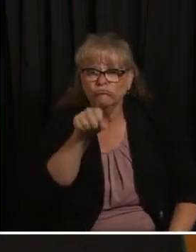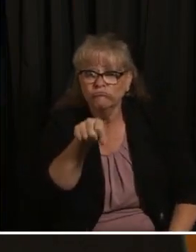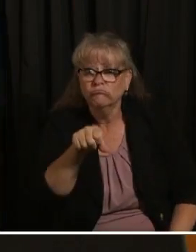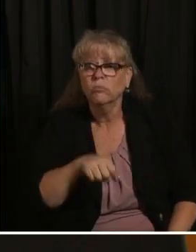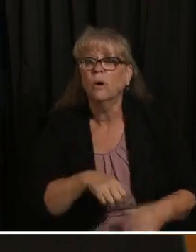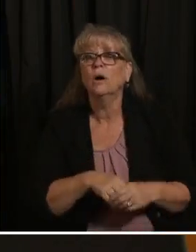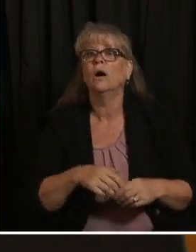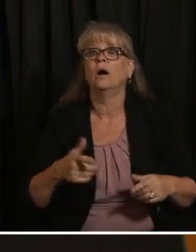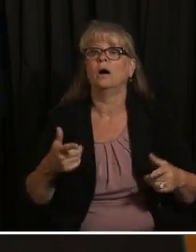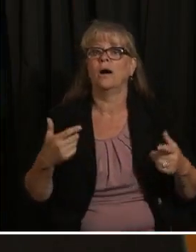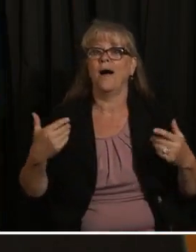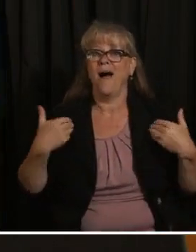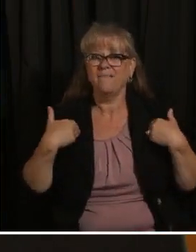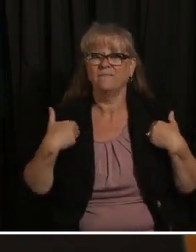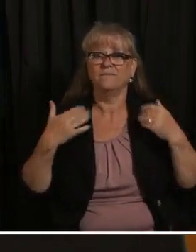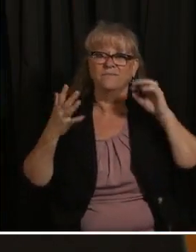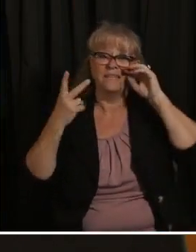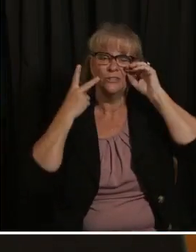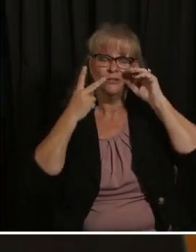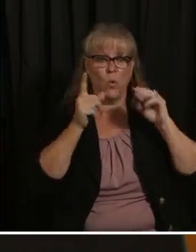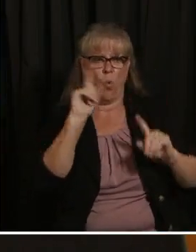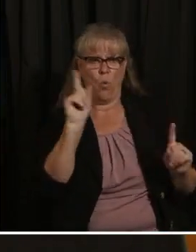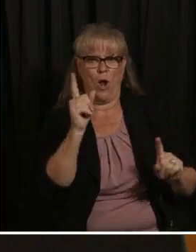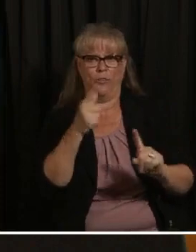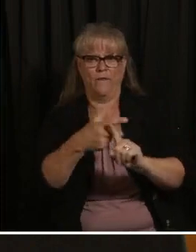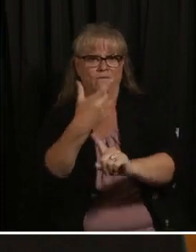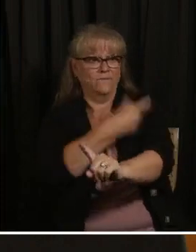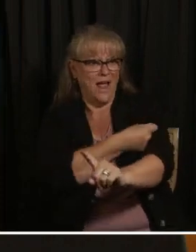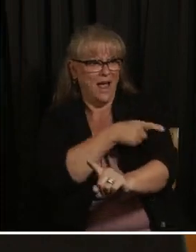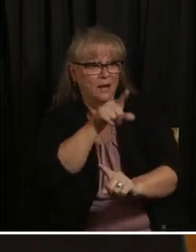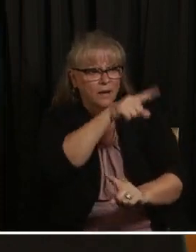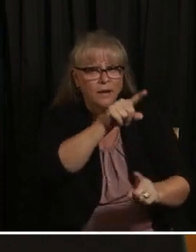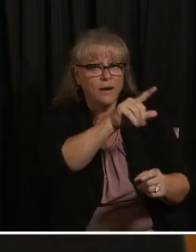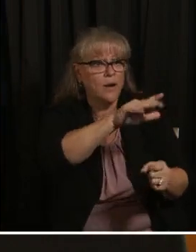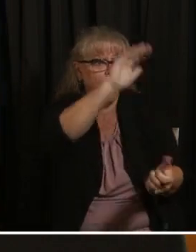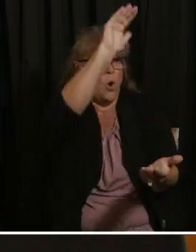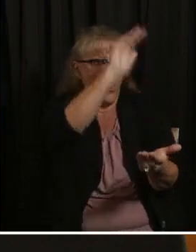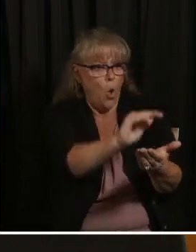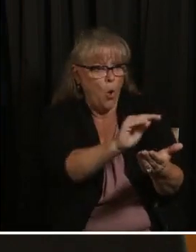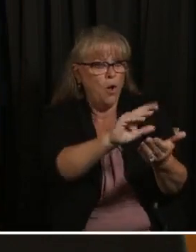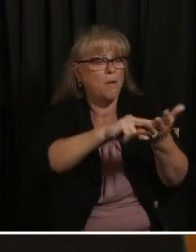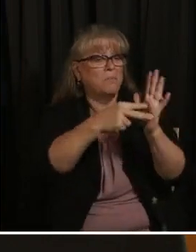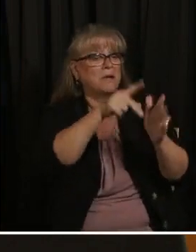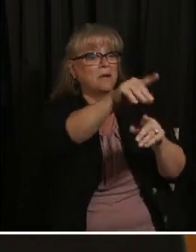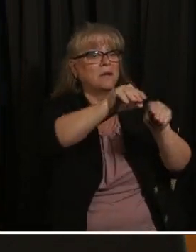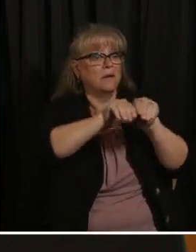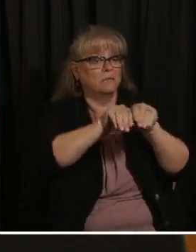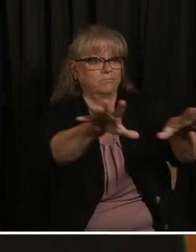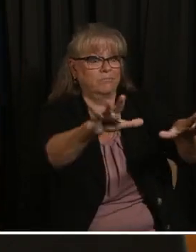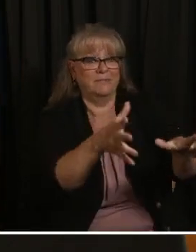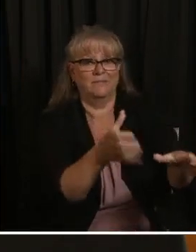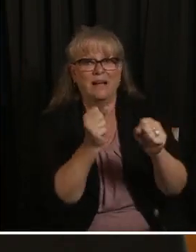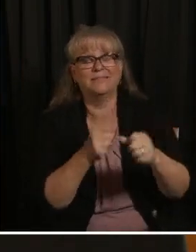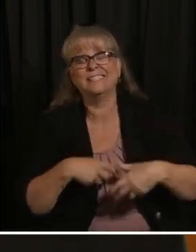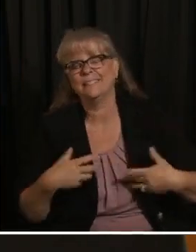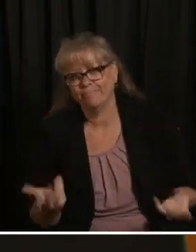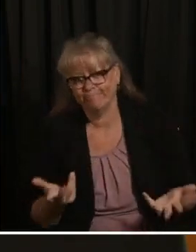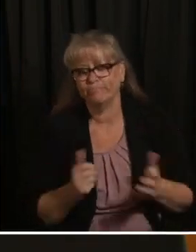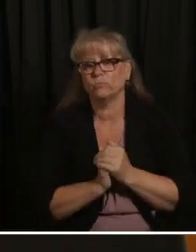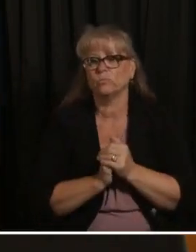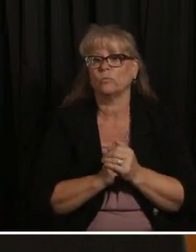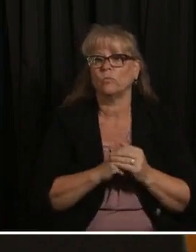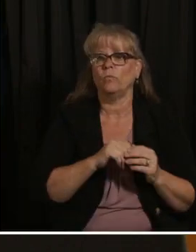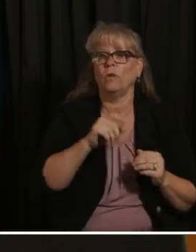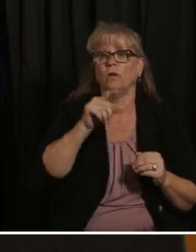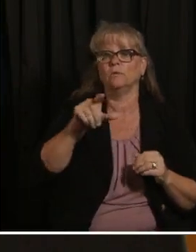COVID rates in the areas with higher vaccination rates have lower COVID rates on the Colorado comeback cash scholarship is a key